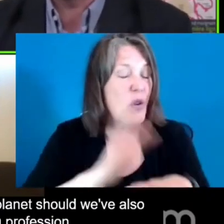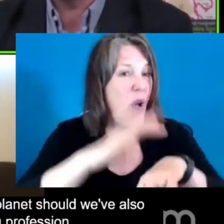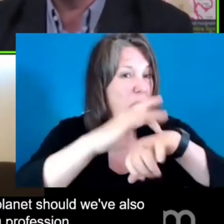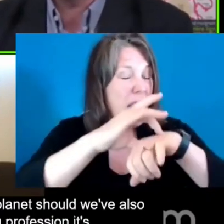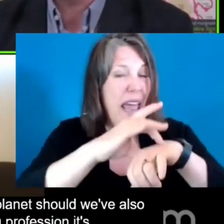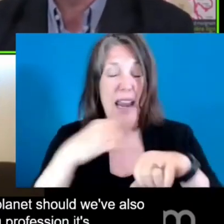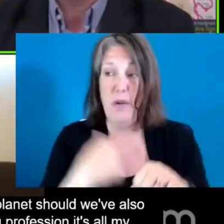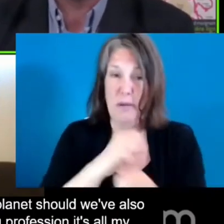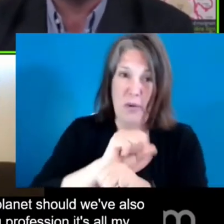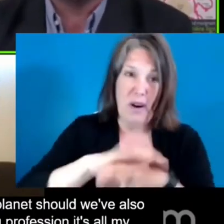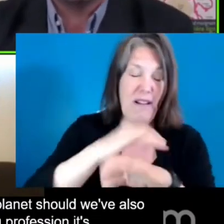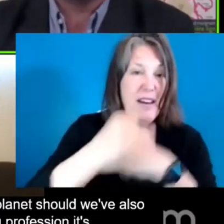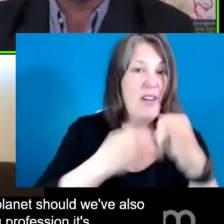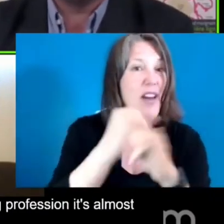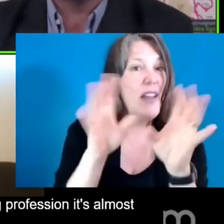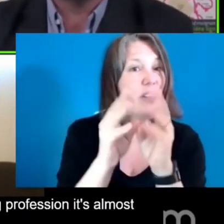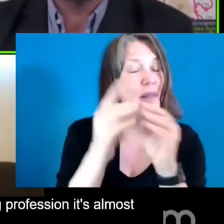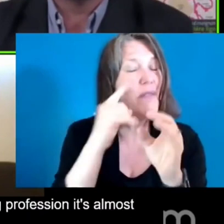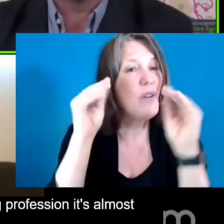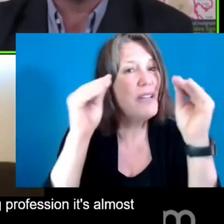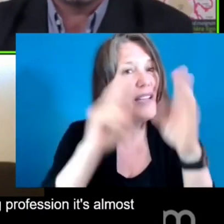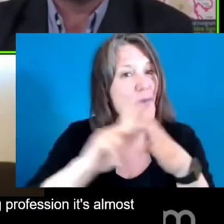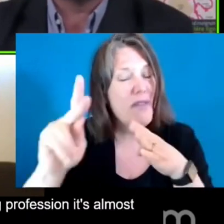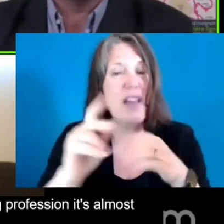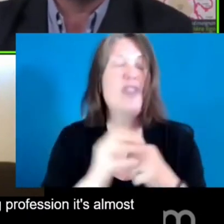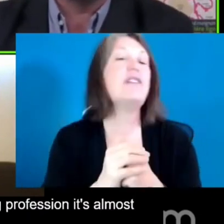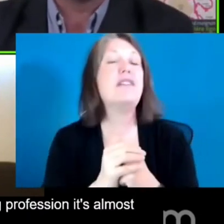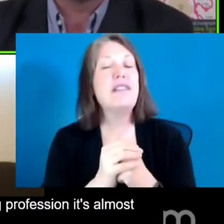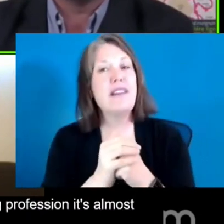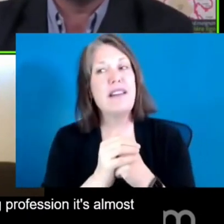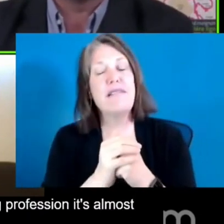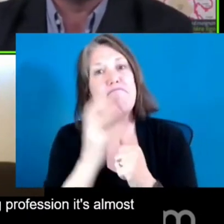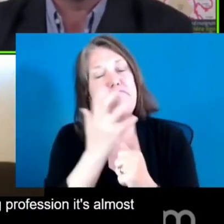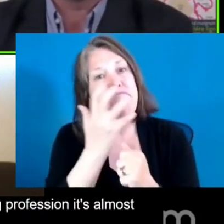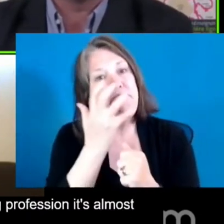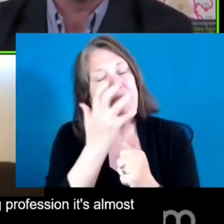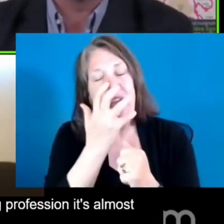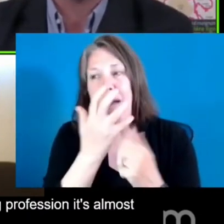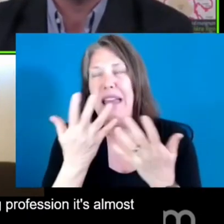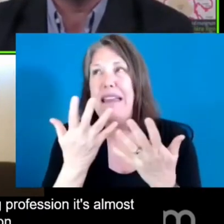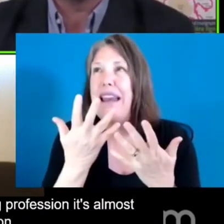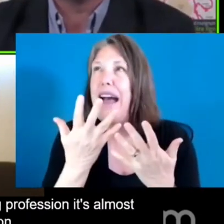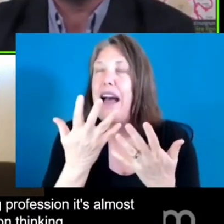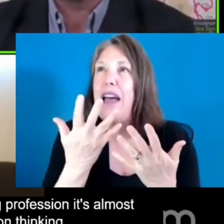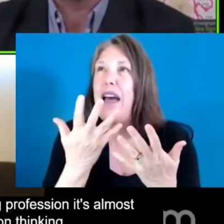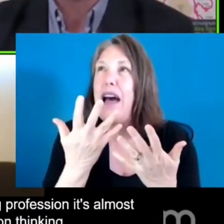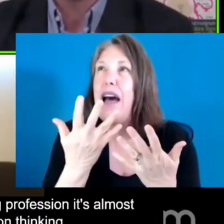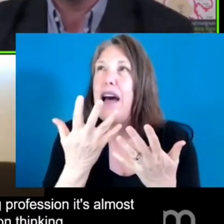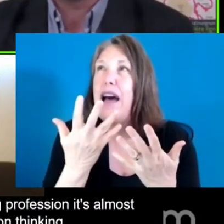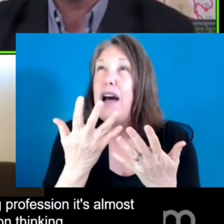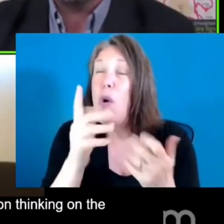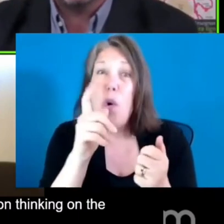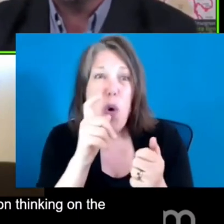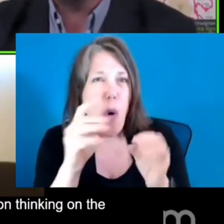It's almost inconceivable of someone that's had a more direct impact on education thinking on the profession,